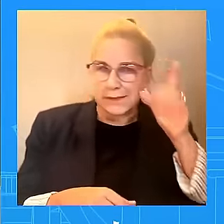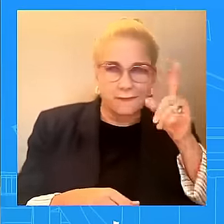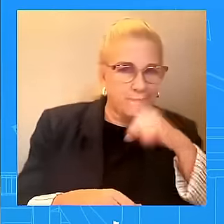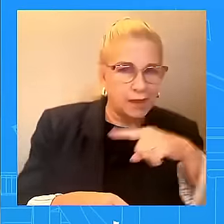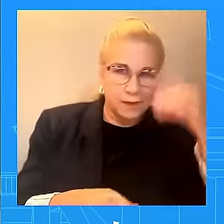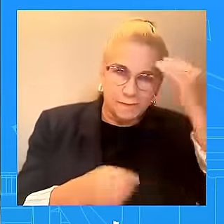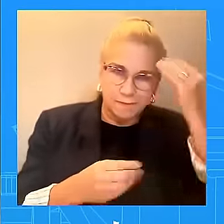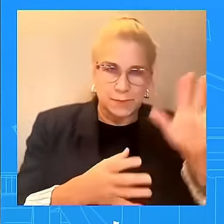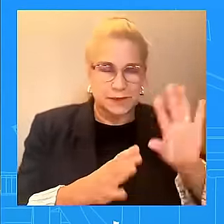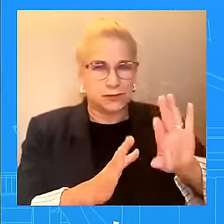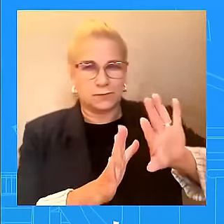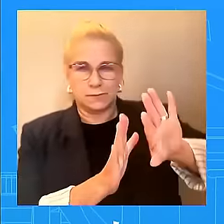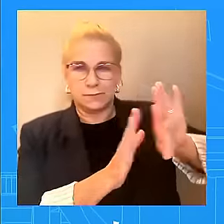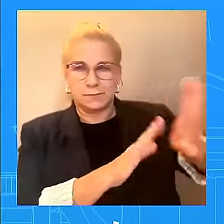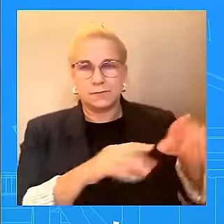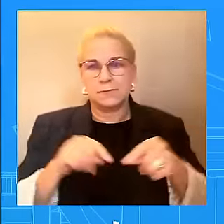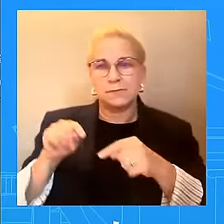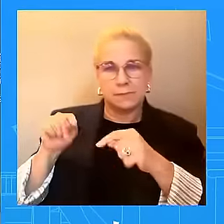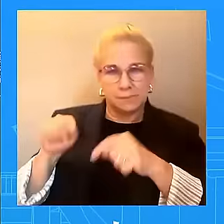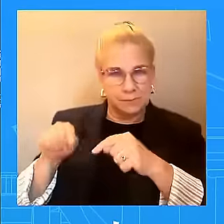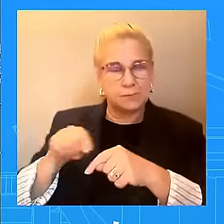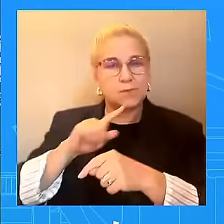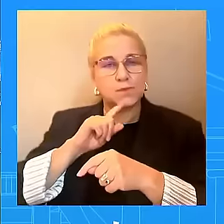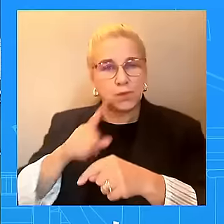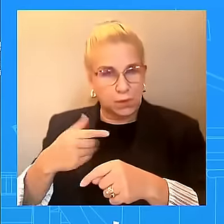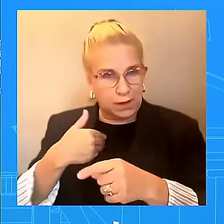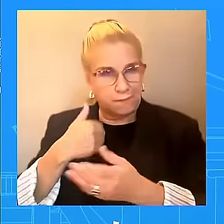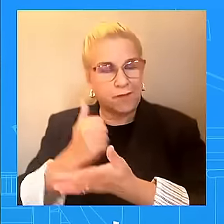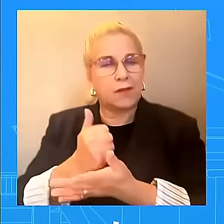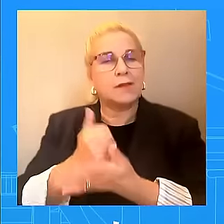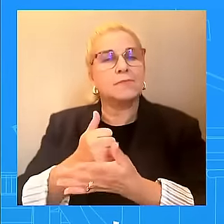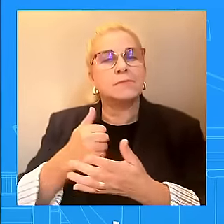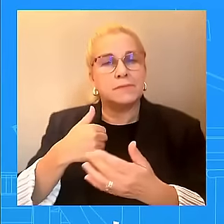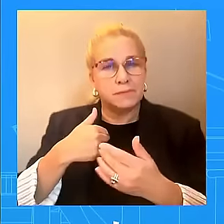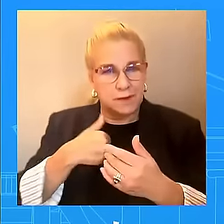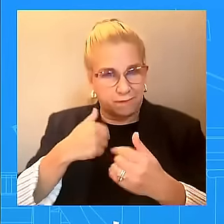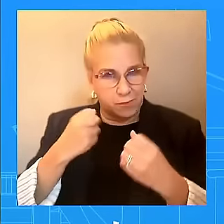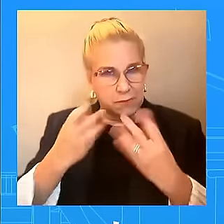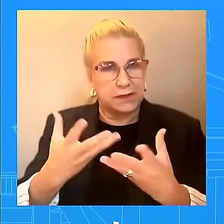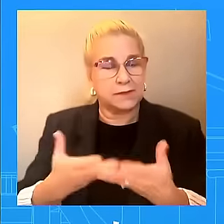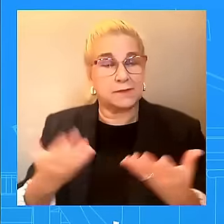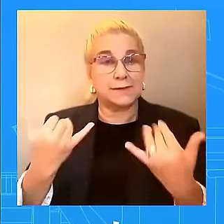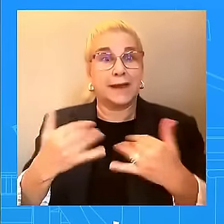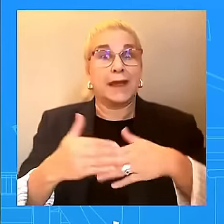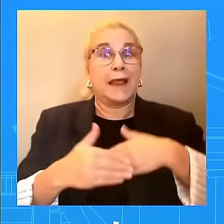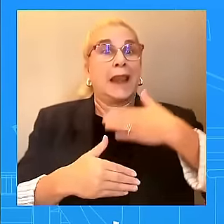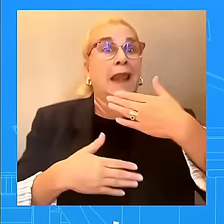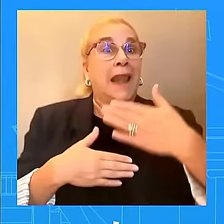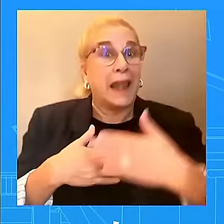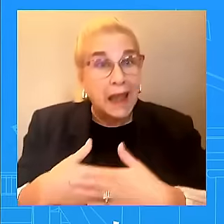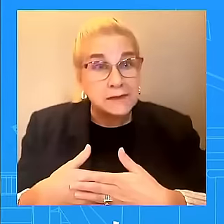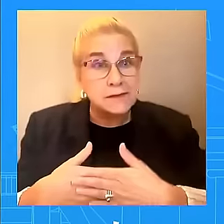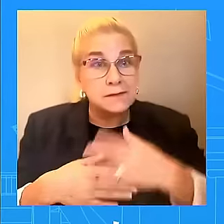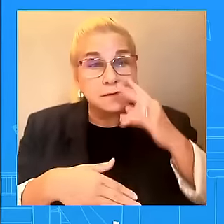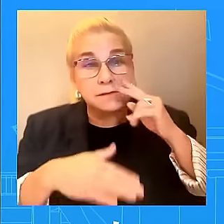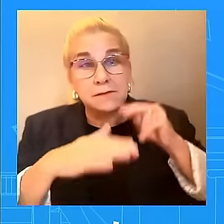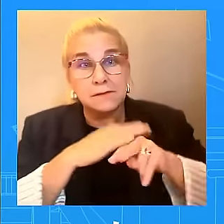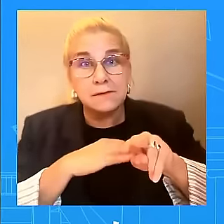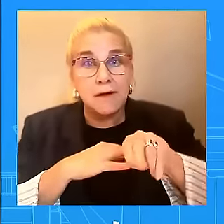impacts of Hurricane Milton, which forecasts to become a Category 5 storm and make